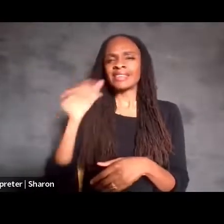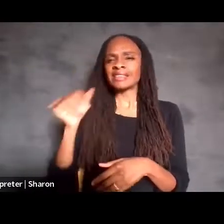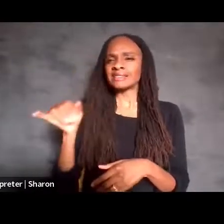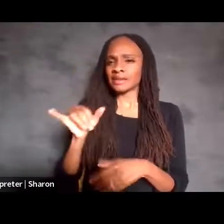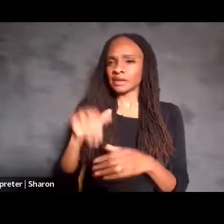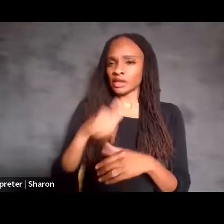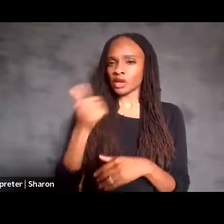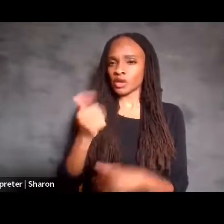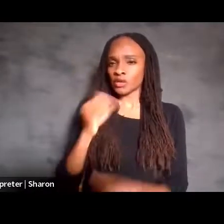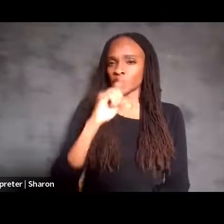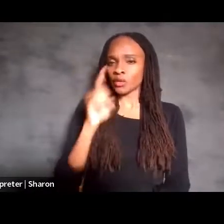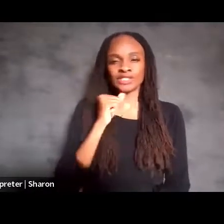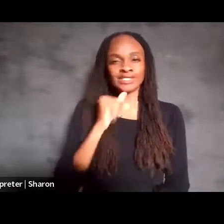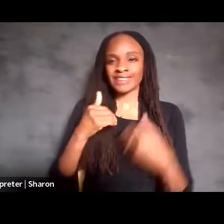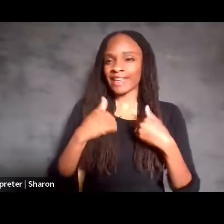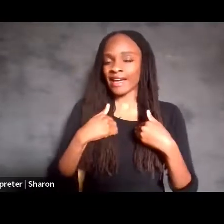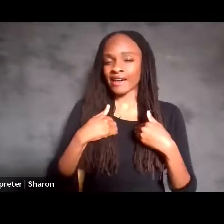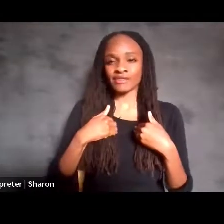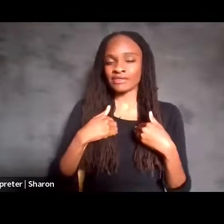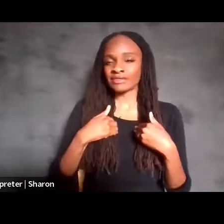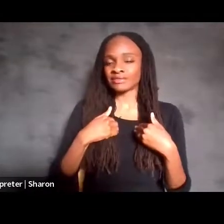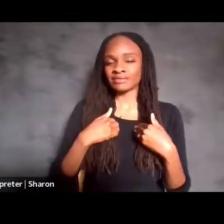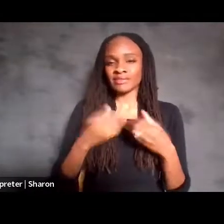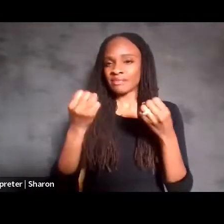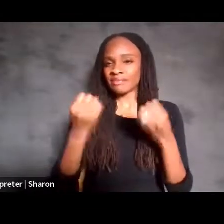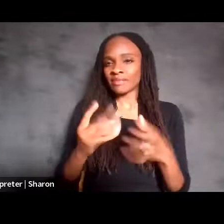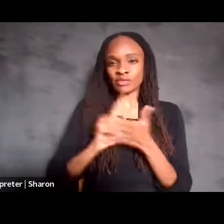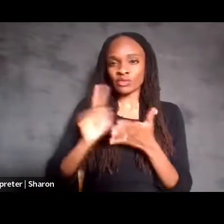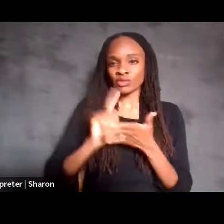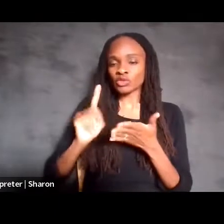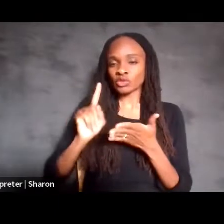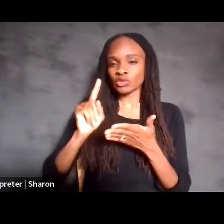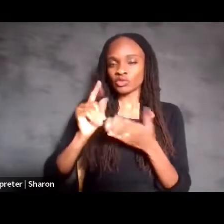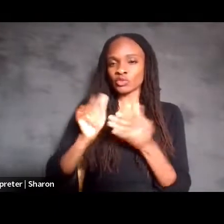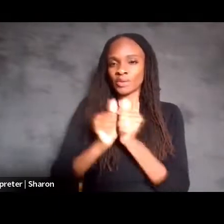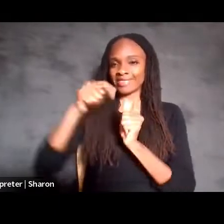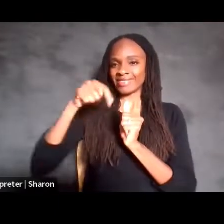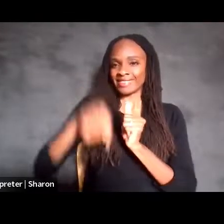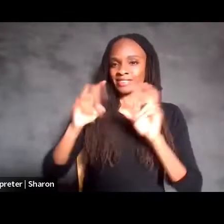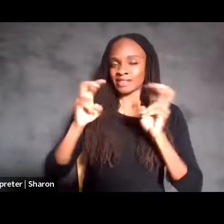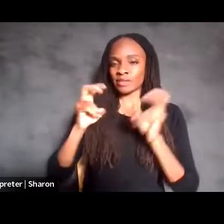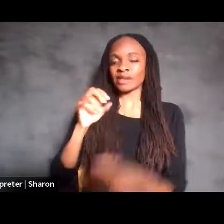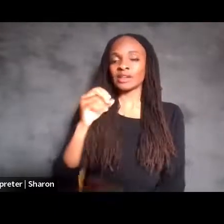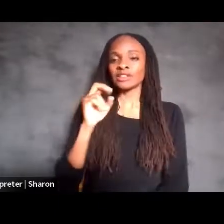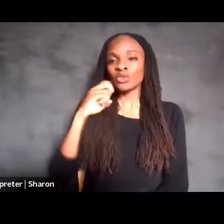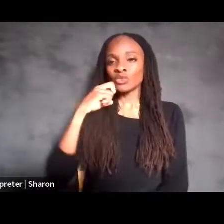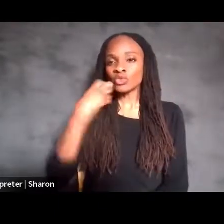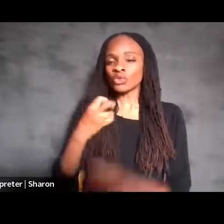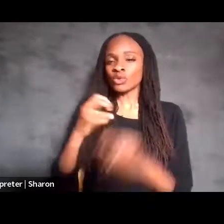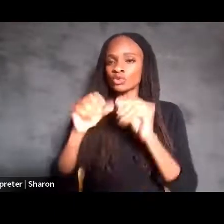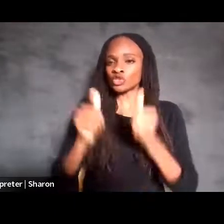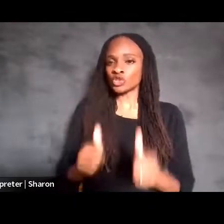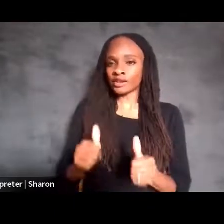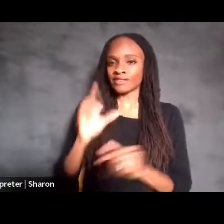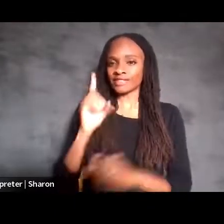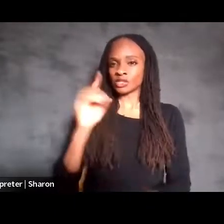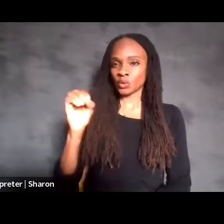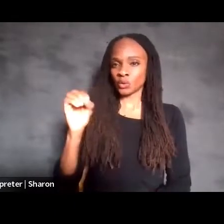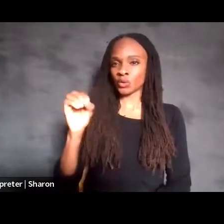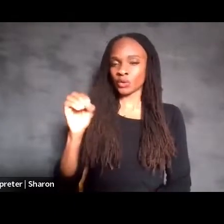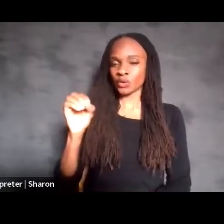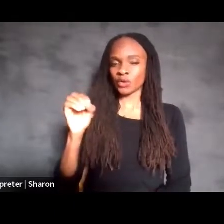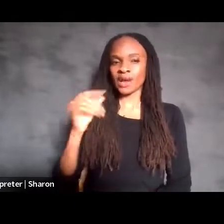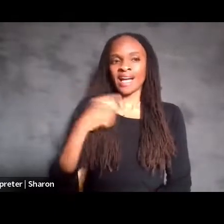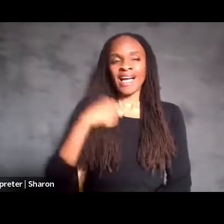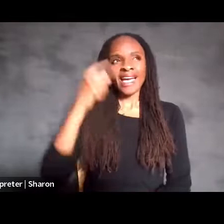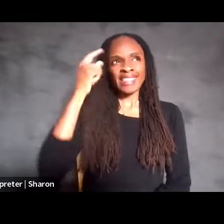a lot of research on this topic. Well, neurodegenerative disorders is something that I think we have